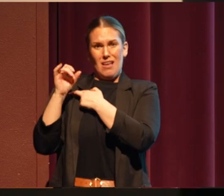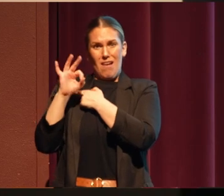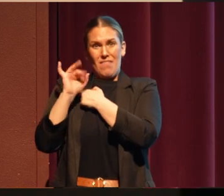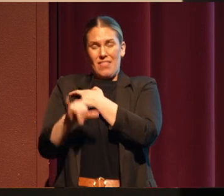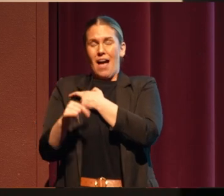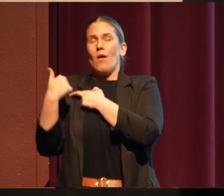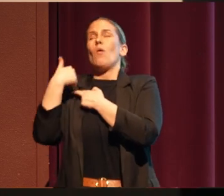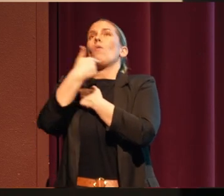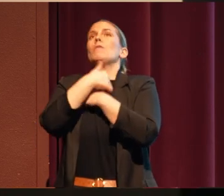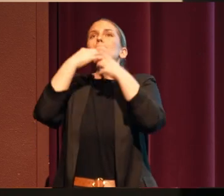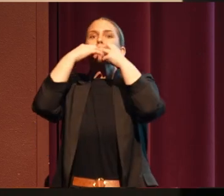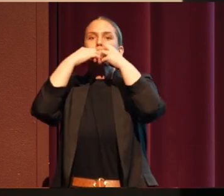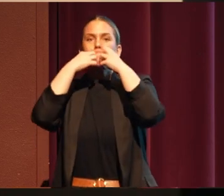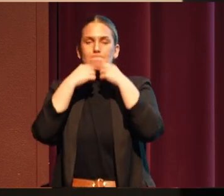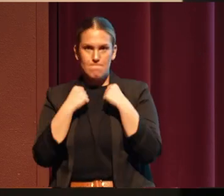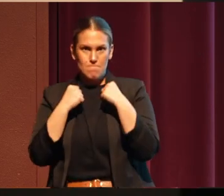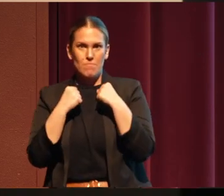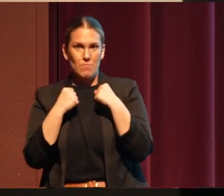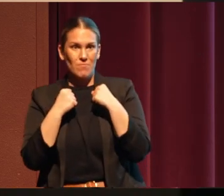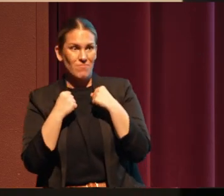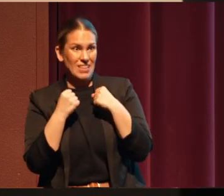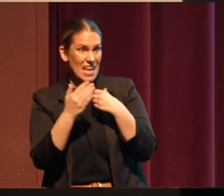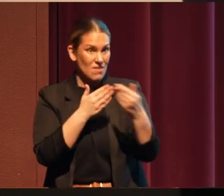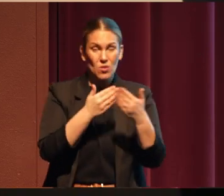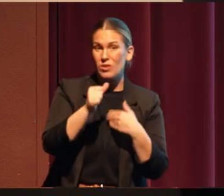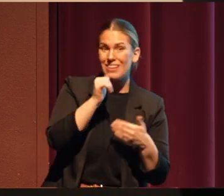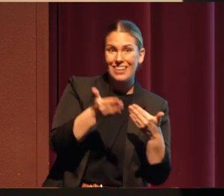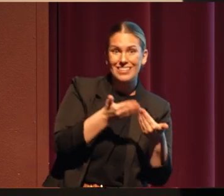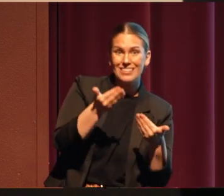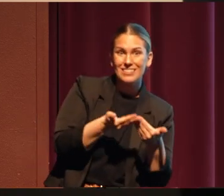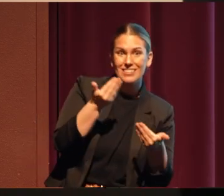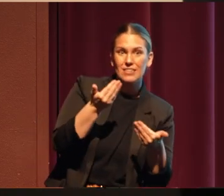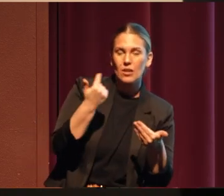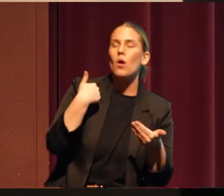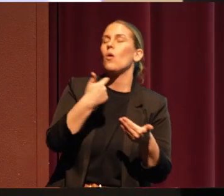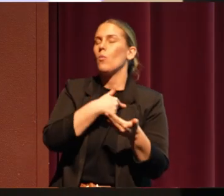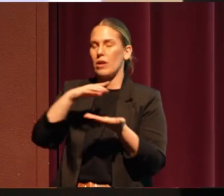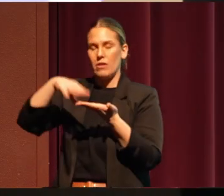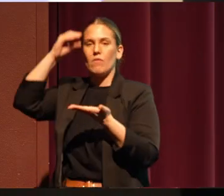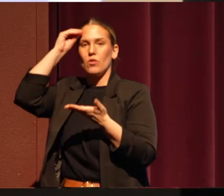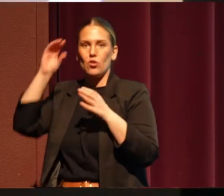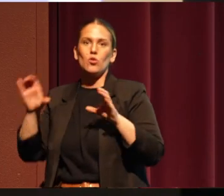even when it's not the easy thing to do, we have learned to do the right thing.